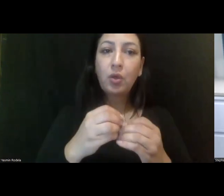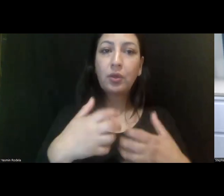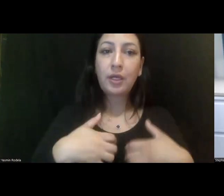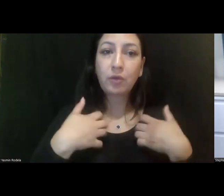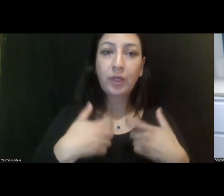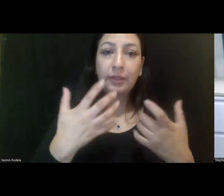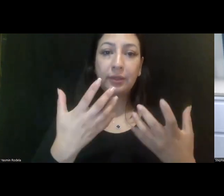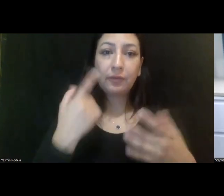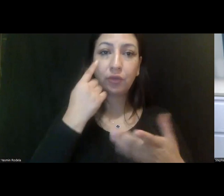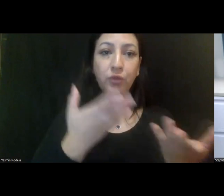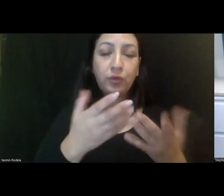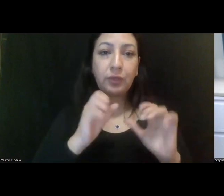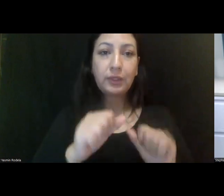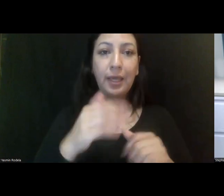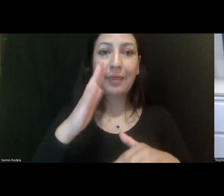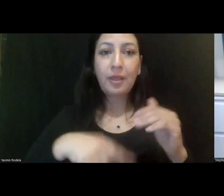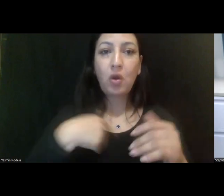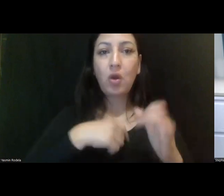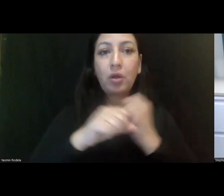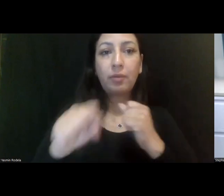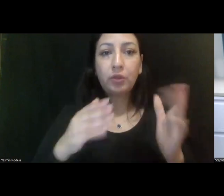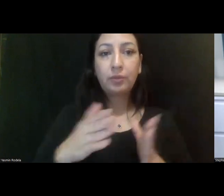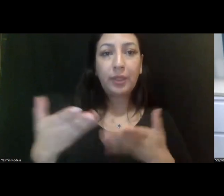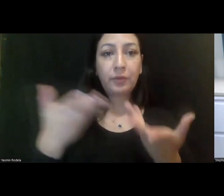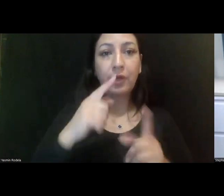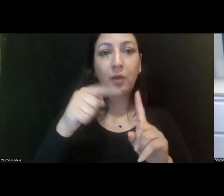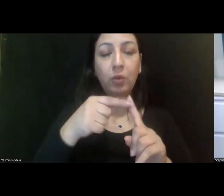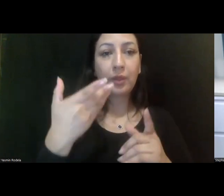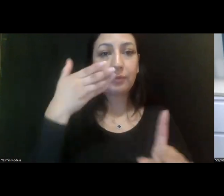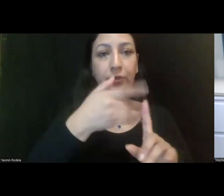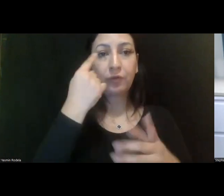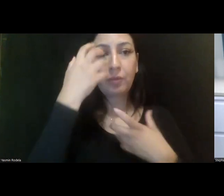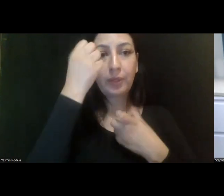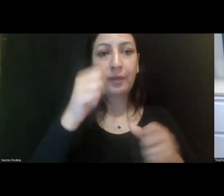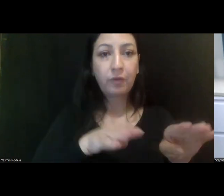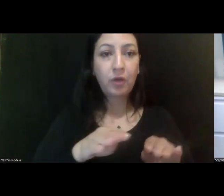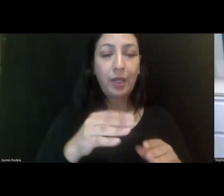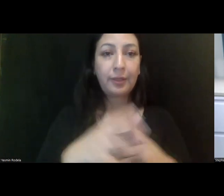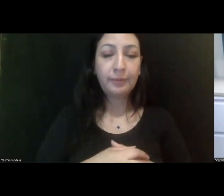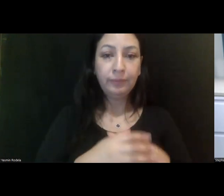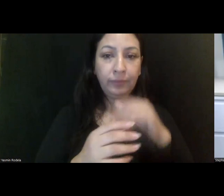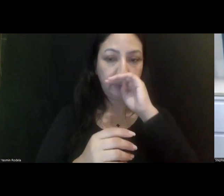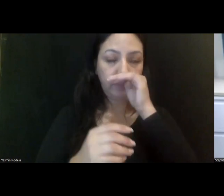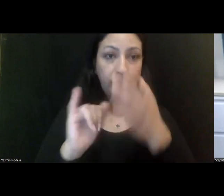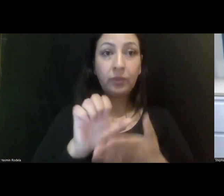of services than even our commercial plans provide when it comes to behavioral health. And so that is another part that doesn't really get